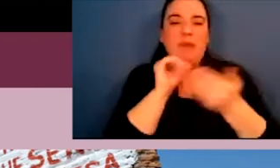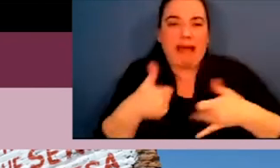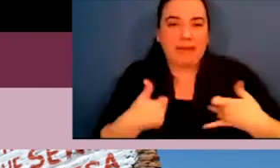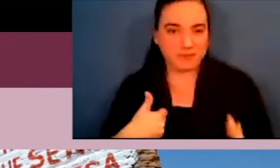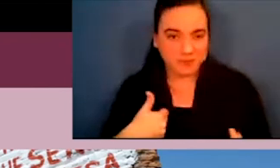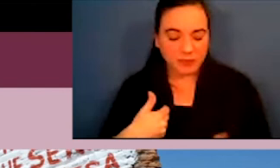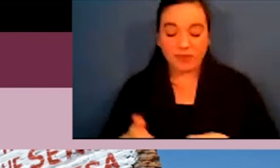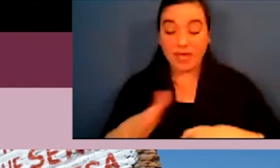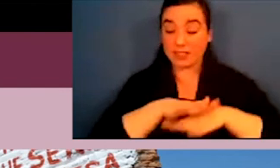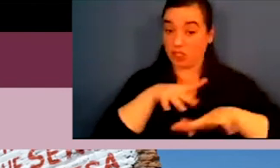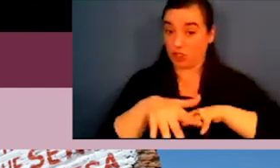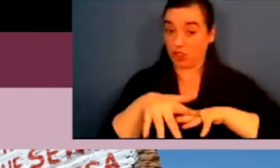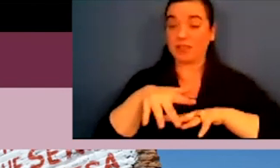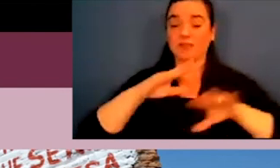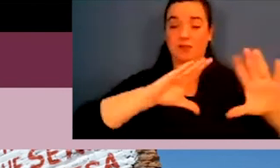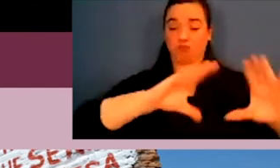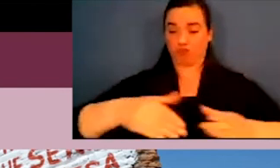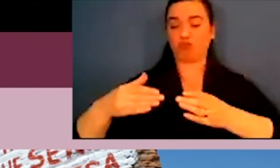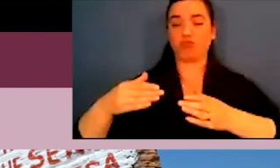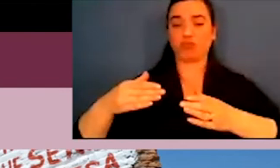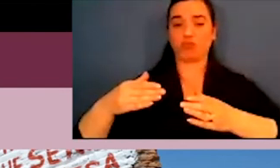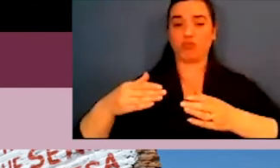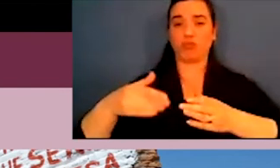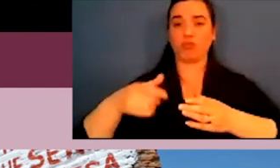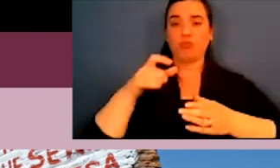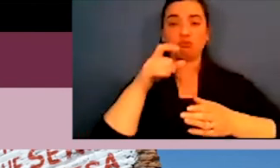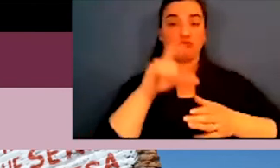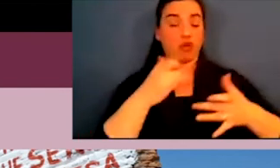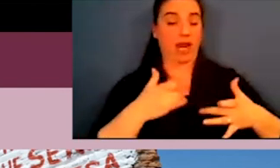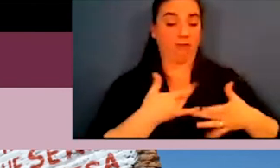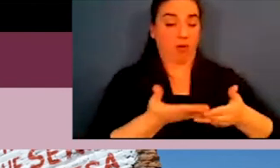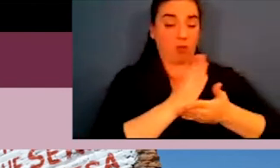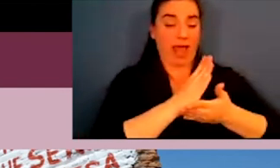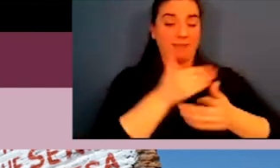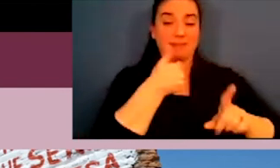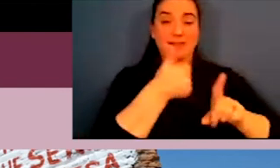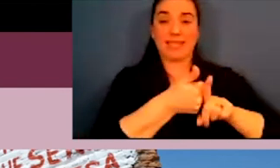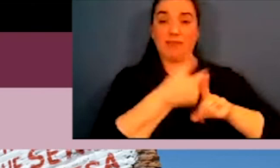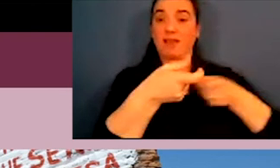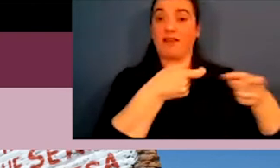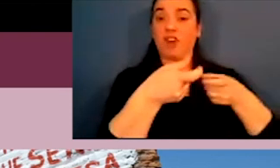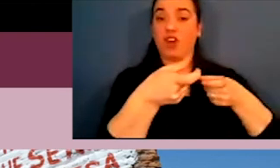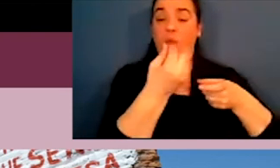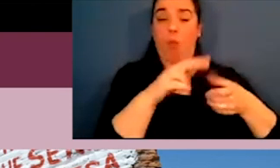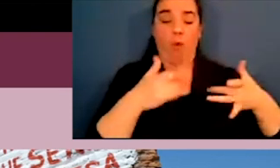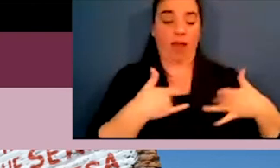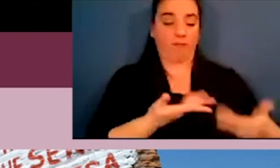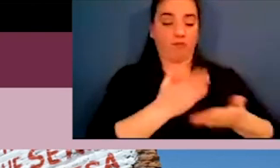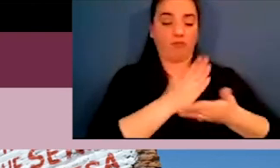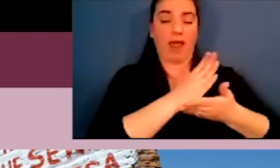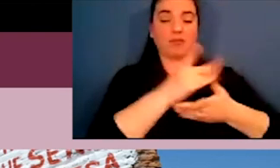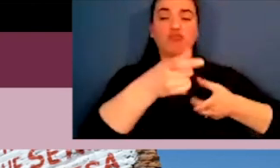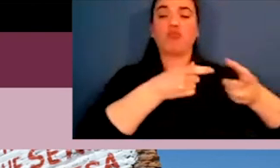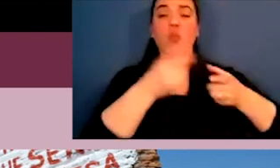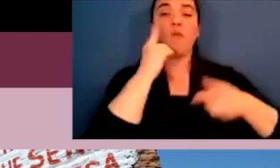sovereignty. There isn't a recognition that, um, nations, um, deserve to self